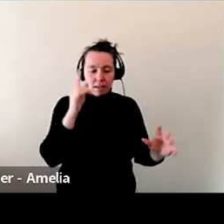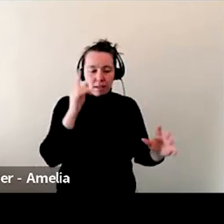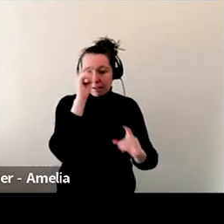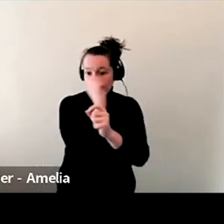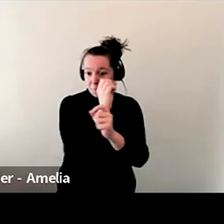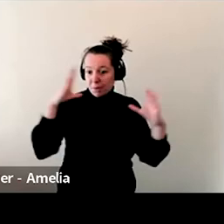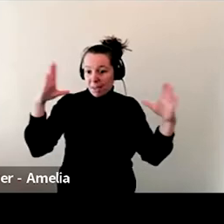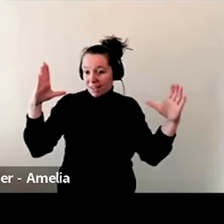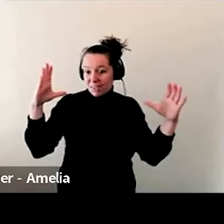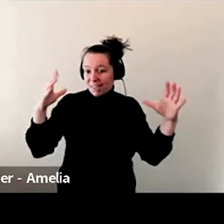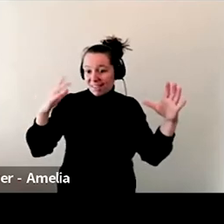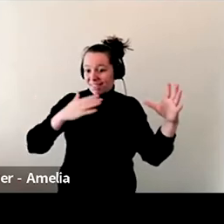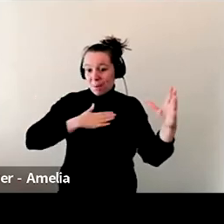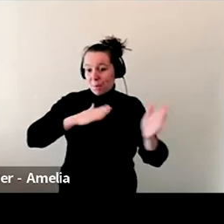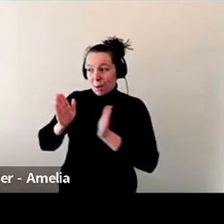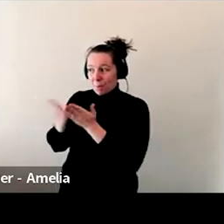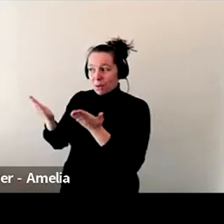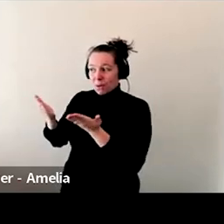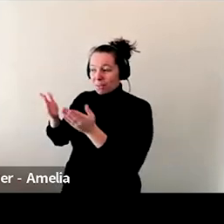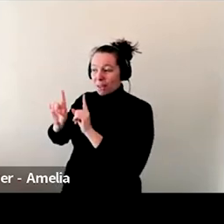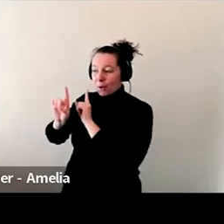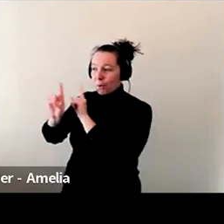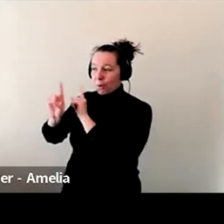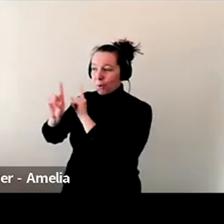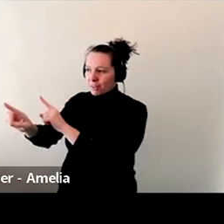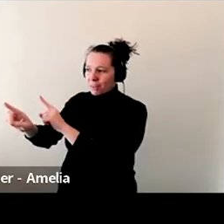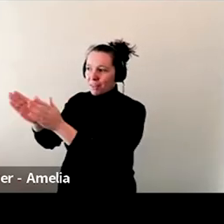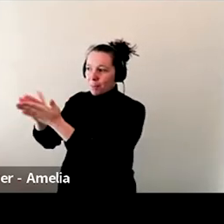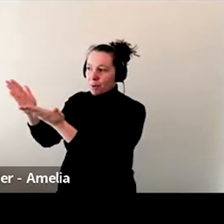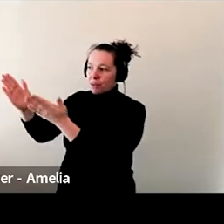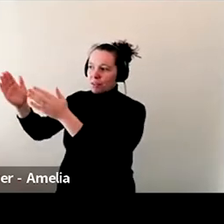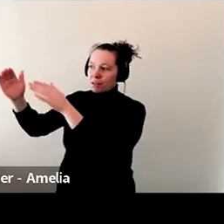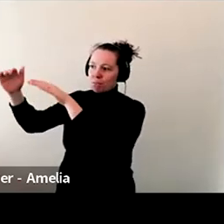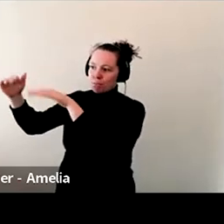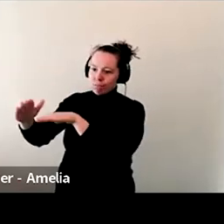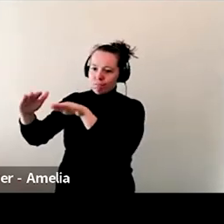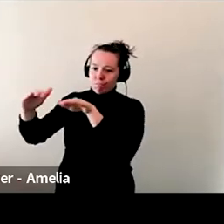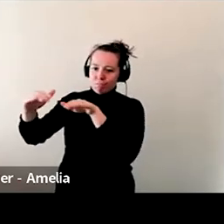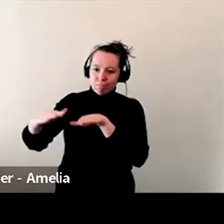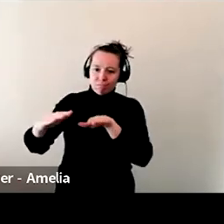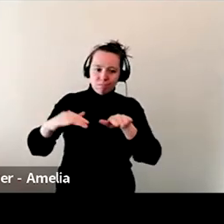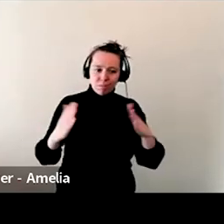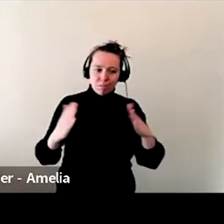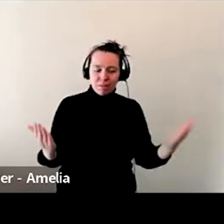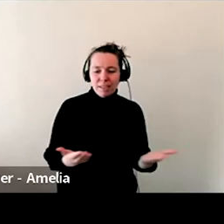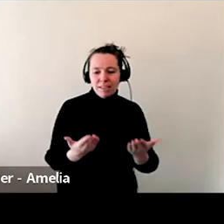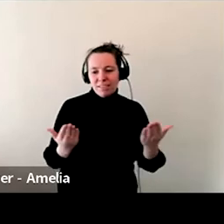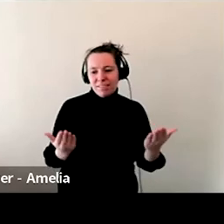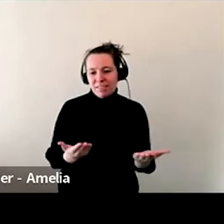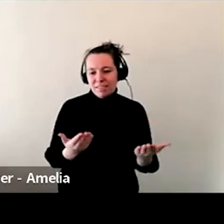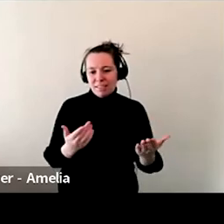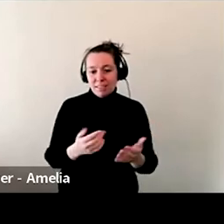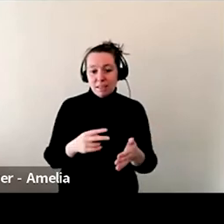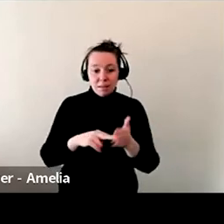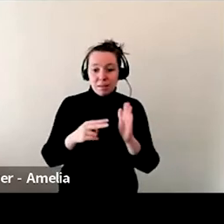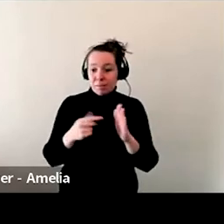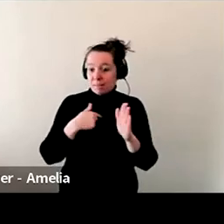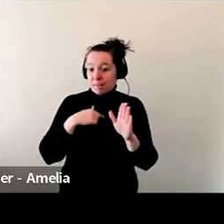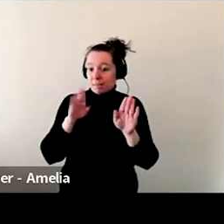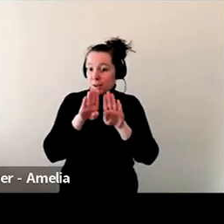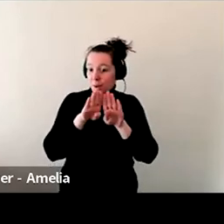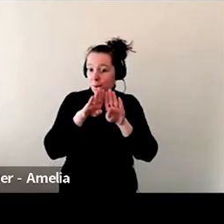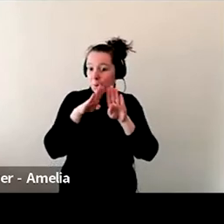to my bookstore for not making it. So I opened December 1st with a half empty store, just with